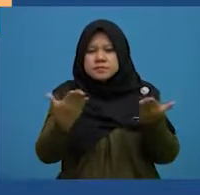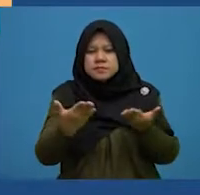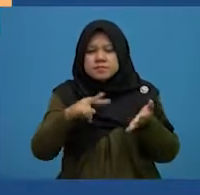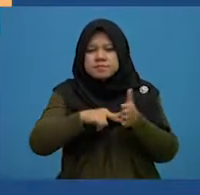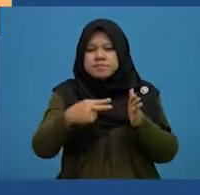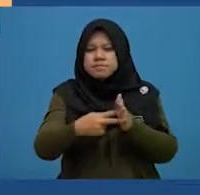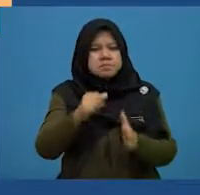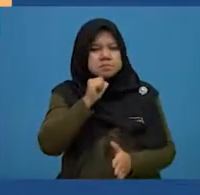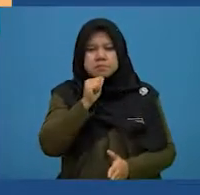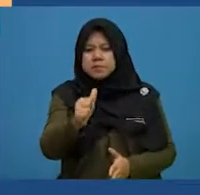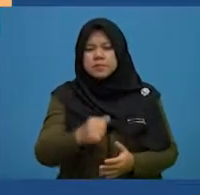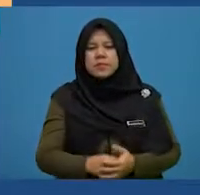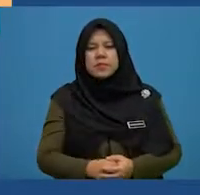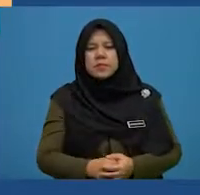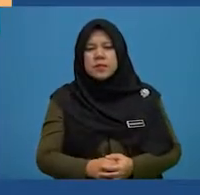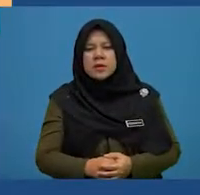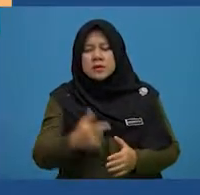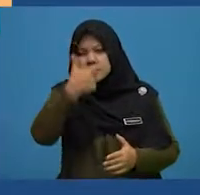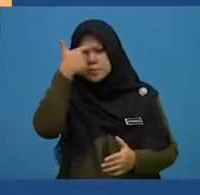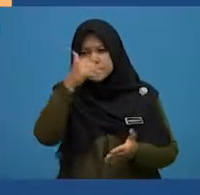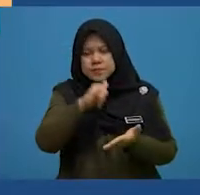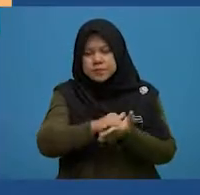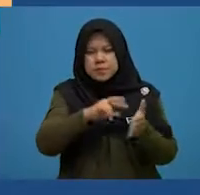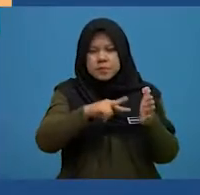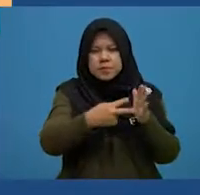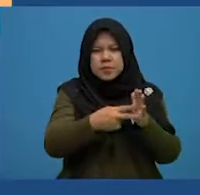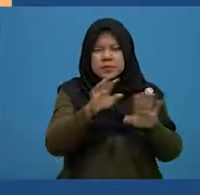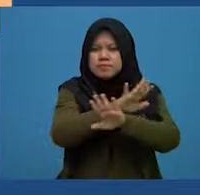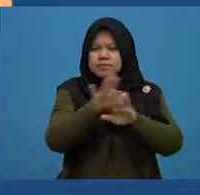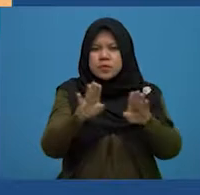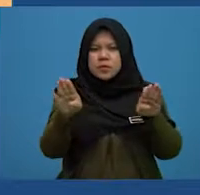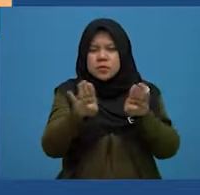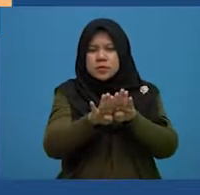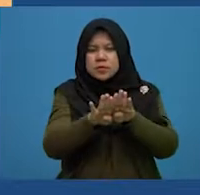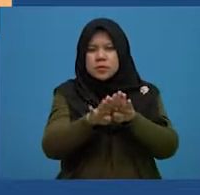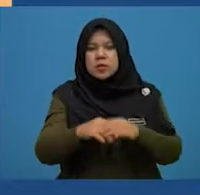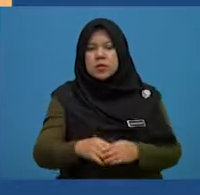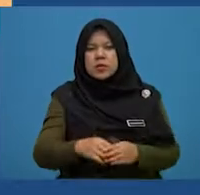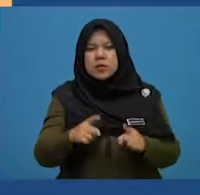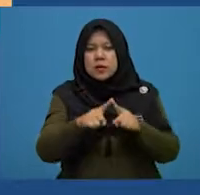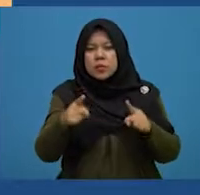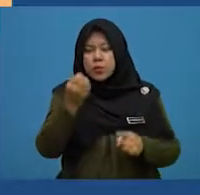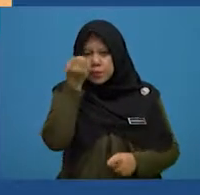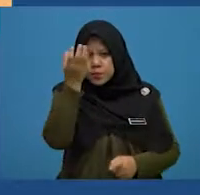not. Therefore, it means to not close but to inform.